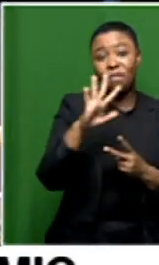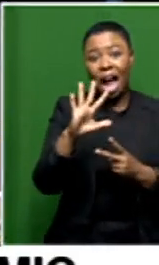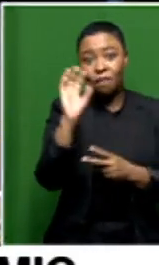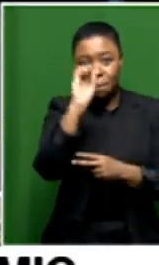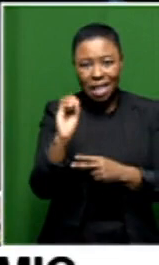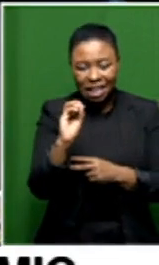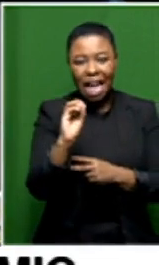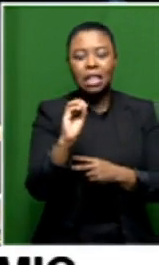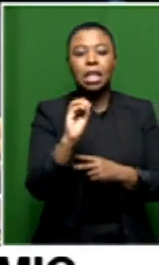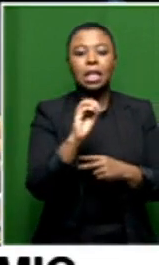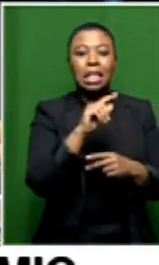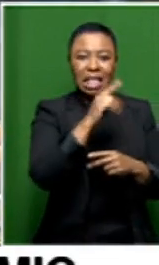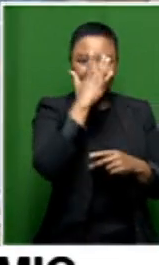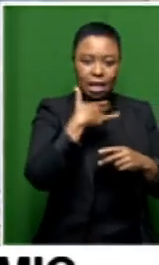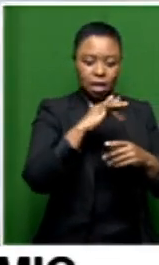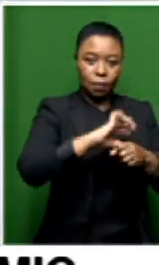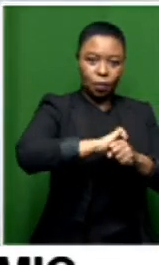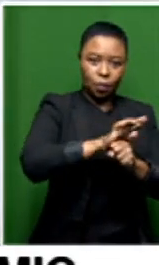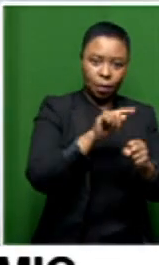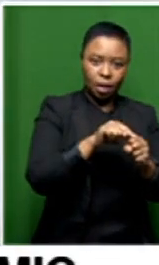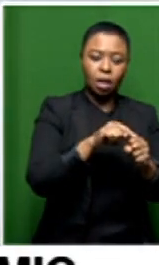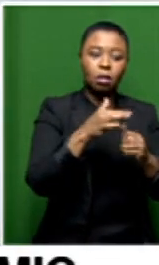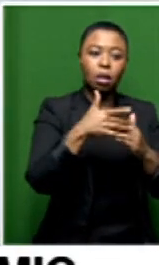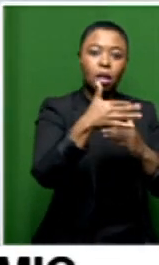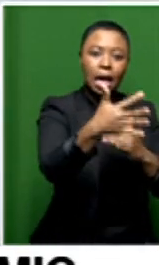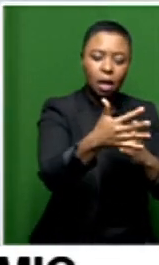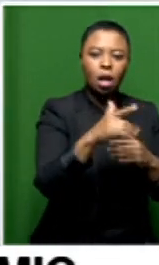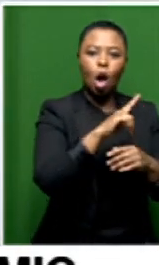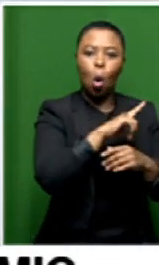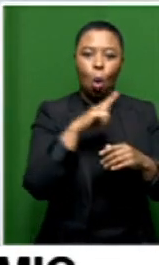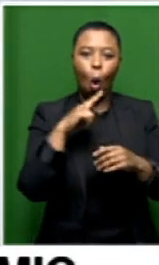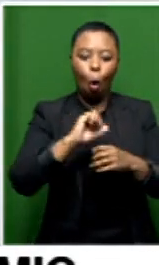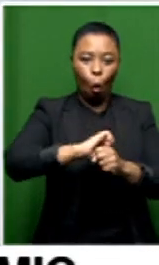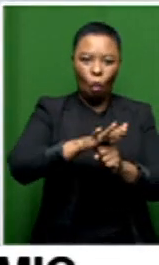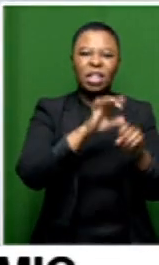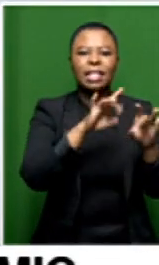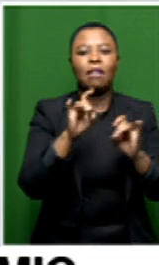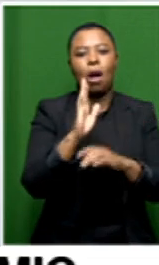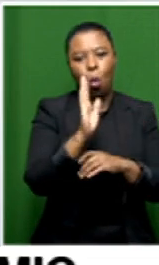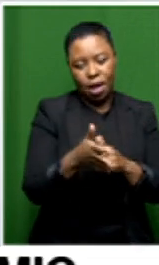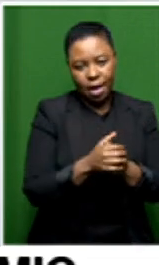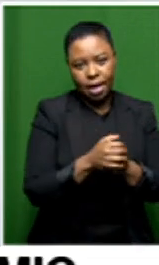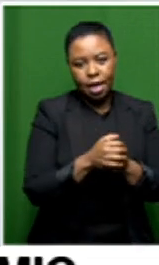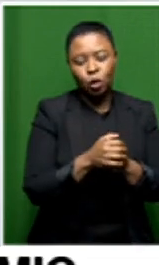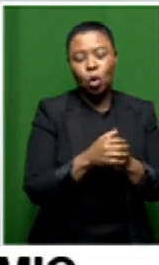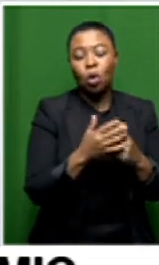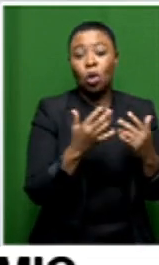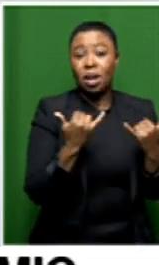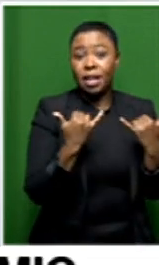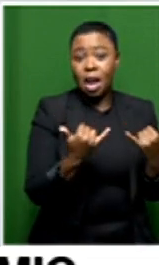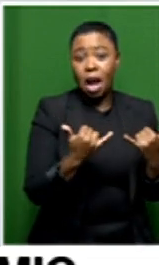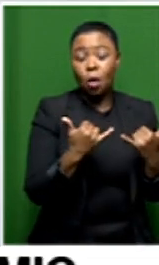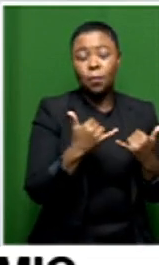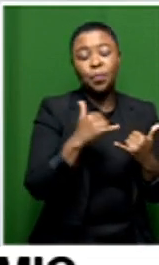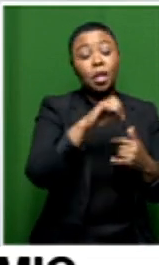recovered from acute will eventually suffer from long covert so real uh dilemma for not